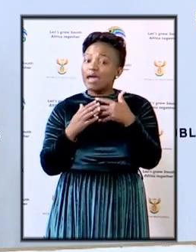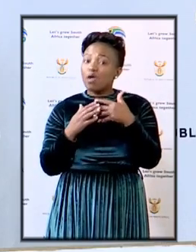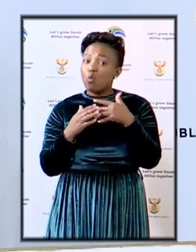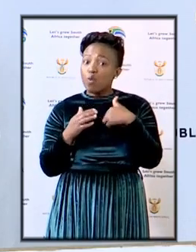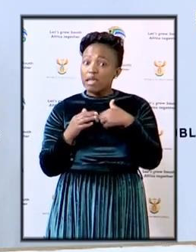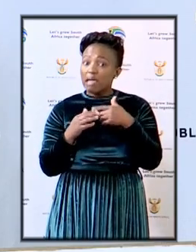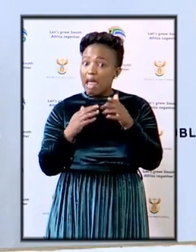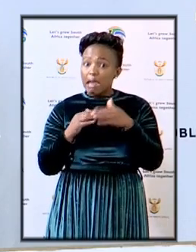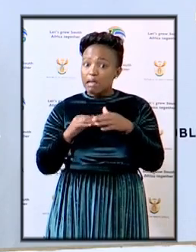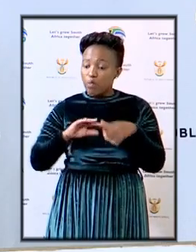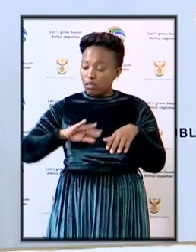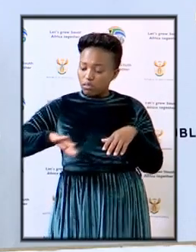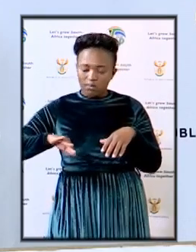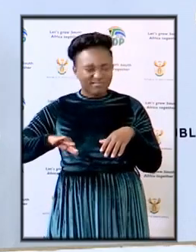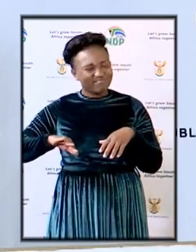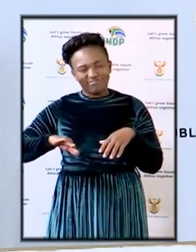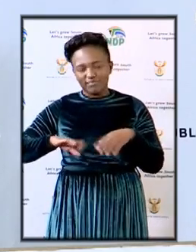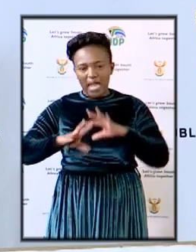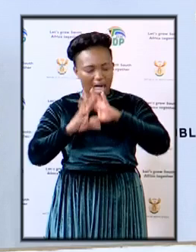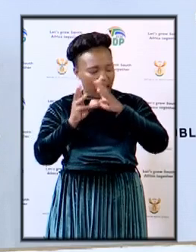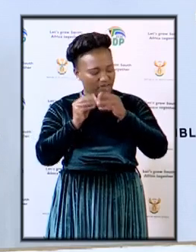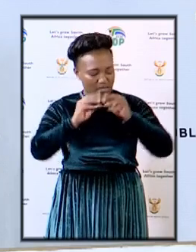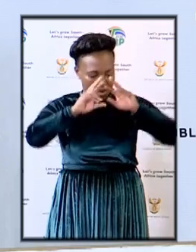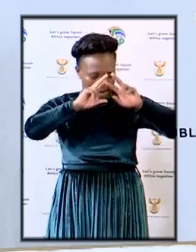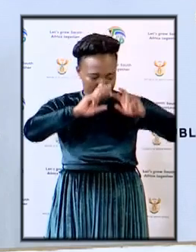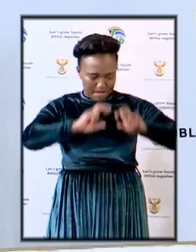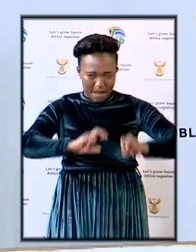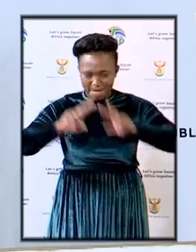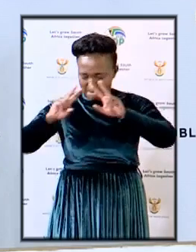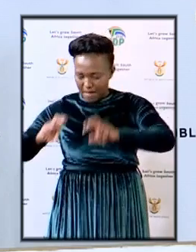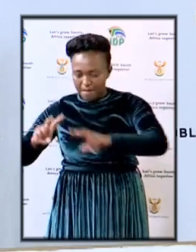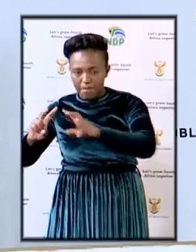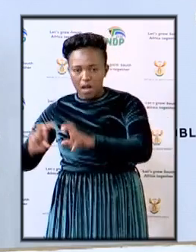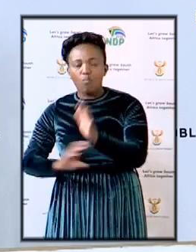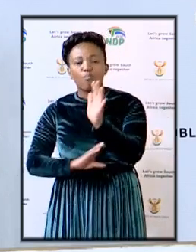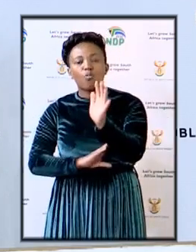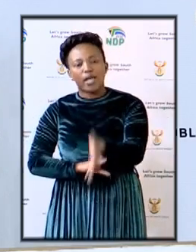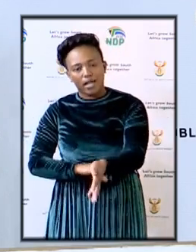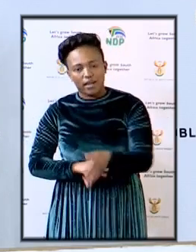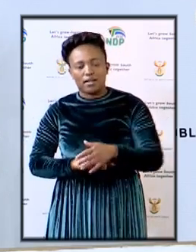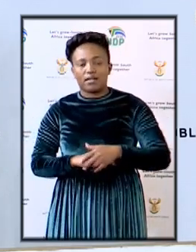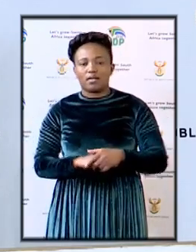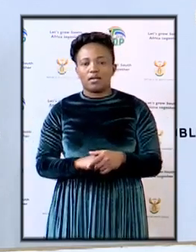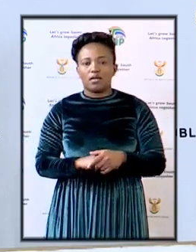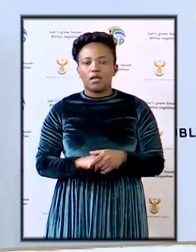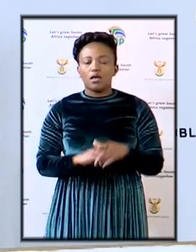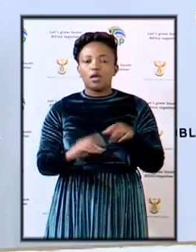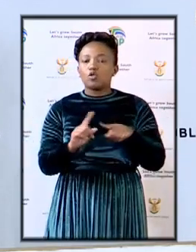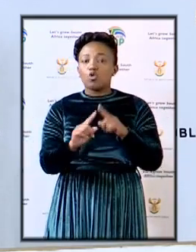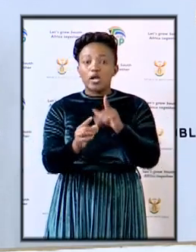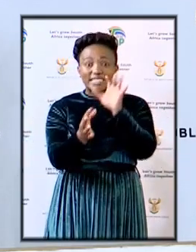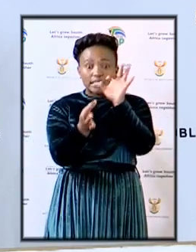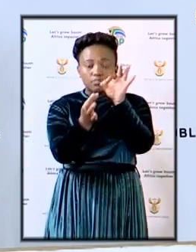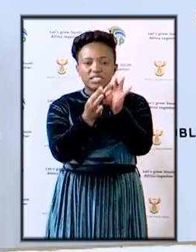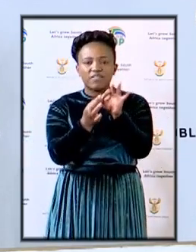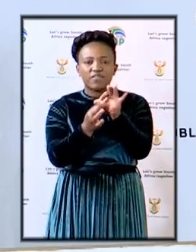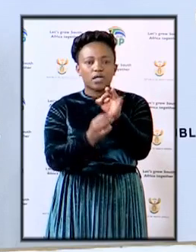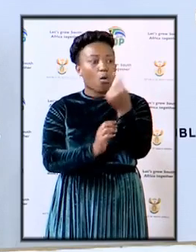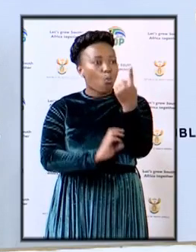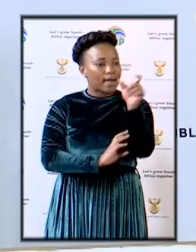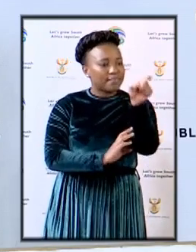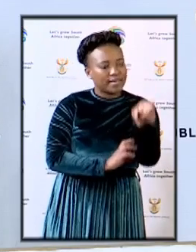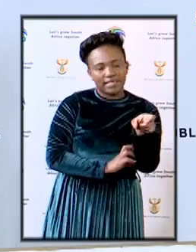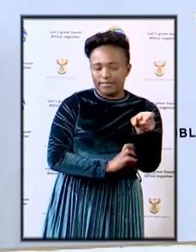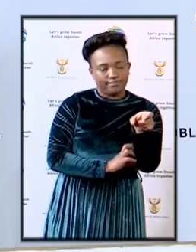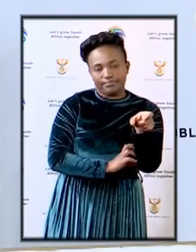shall be left untamed in the investigation we are not investigating specific individuals